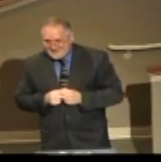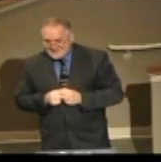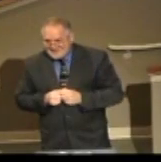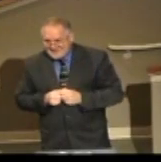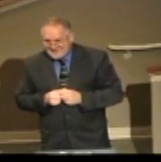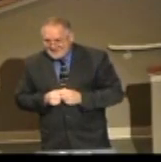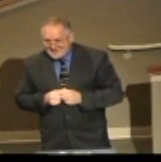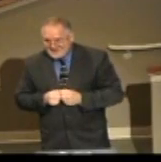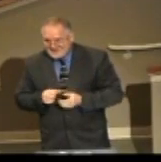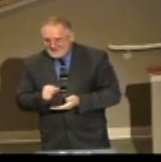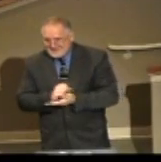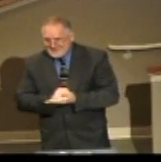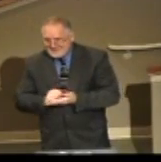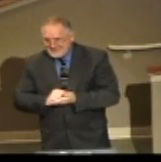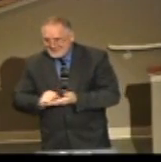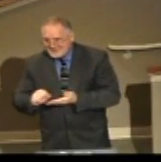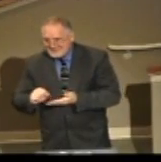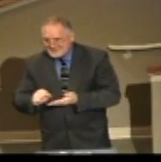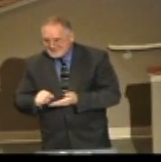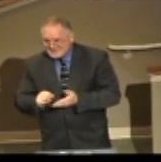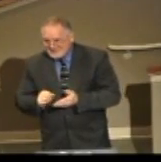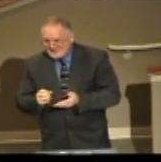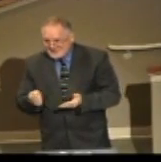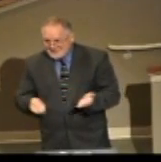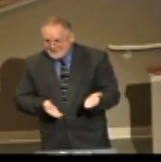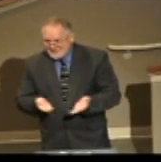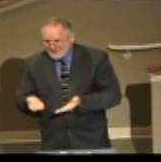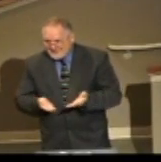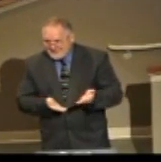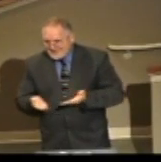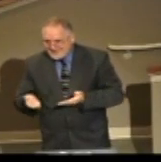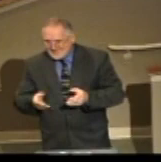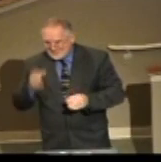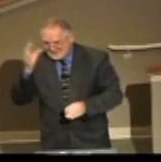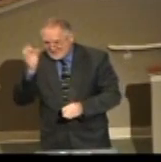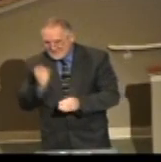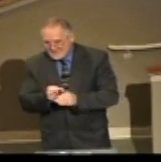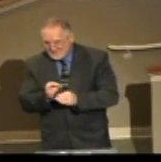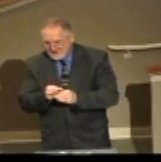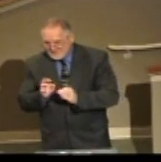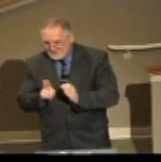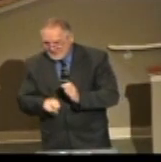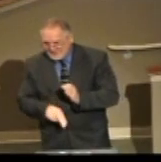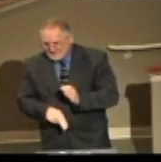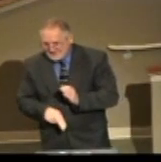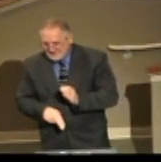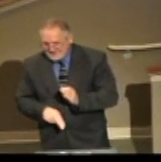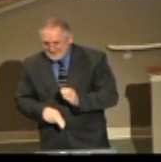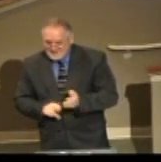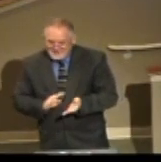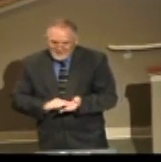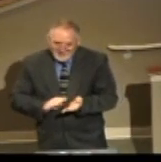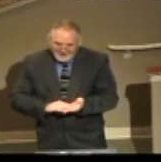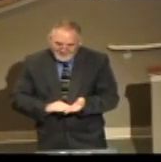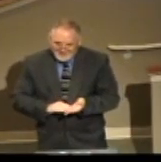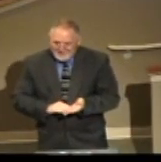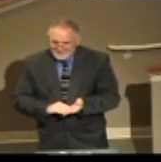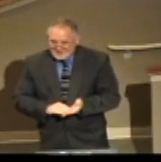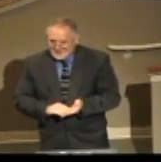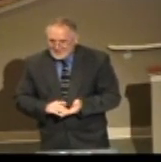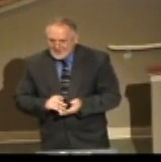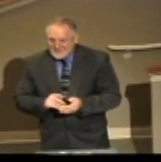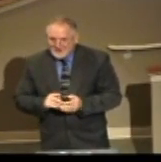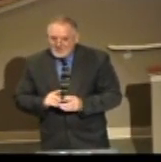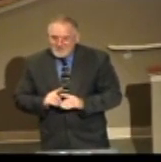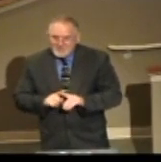for the scripture, for service, for faithfulness, for giving, for anything else. So many things I could say but I didn't. But the Holy